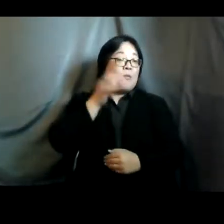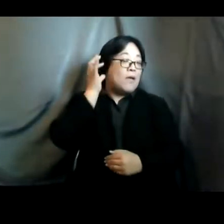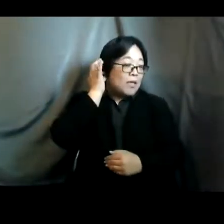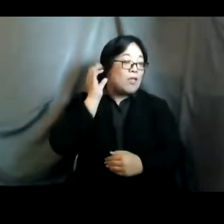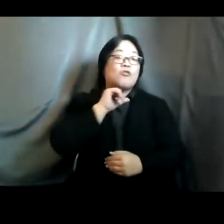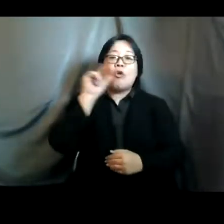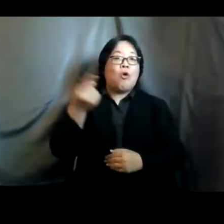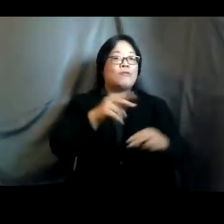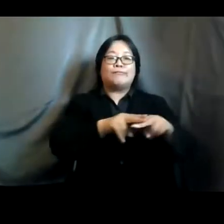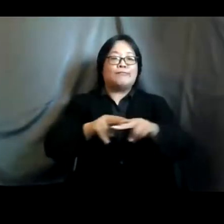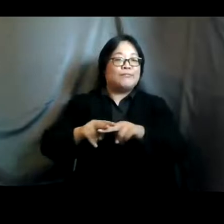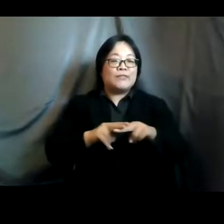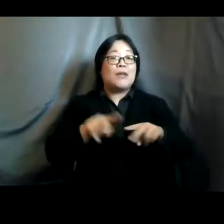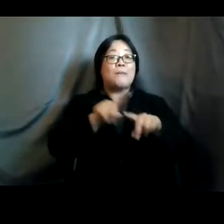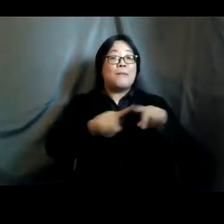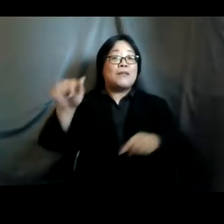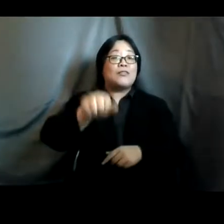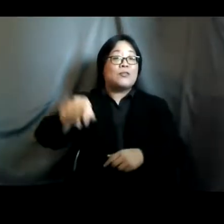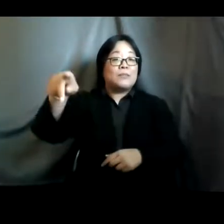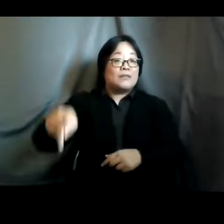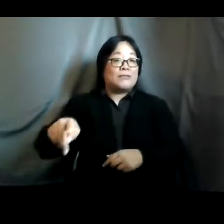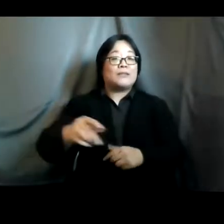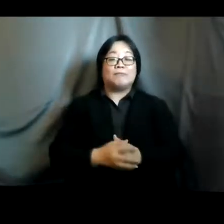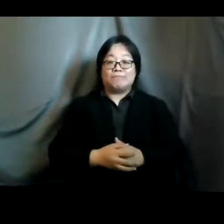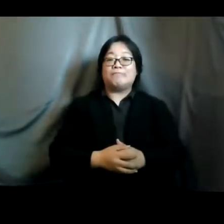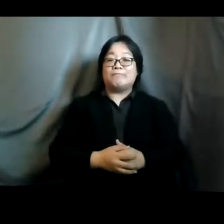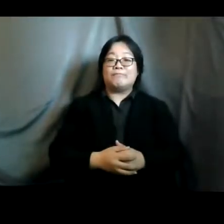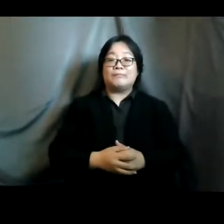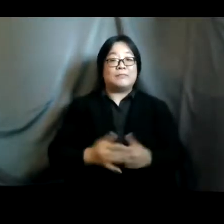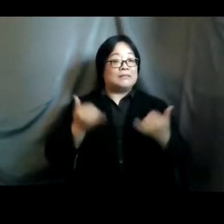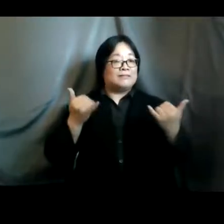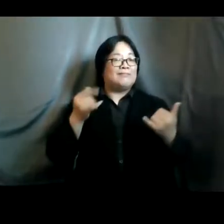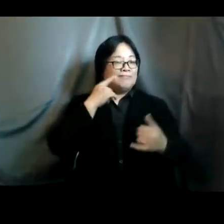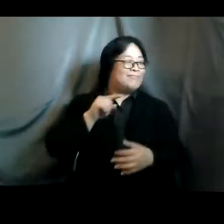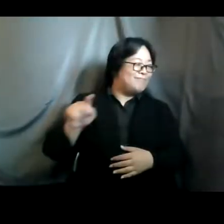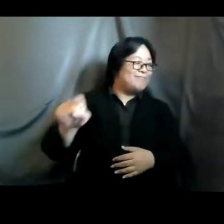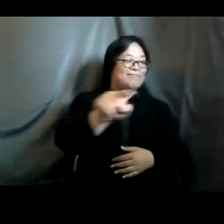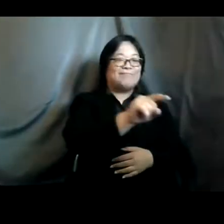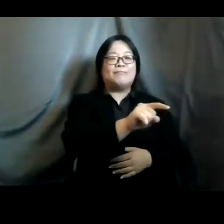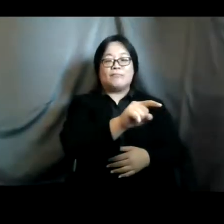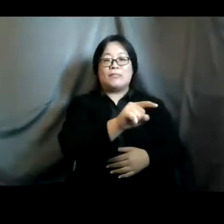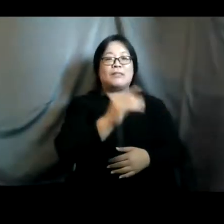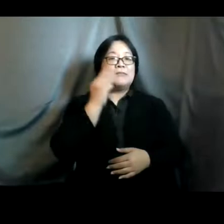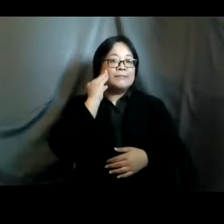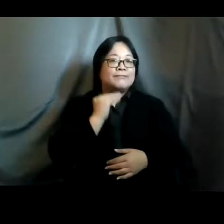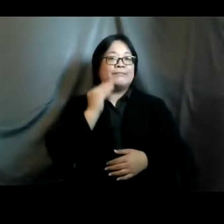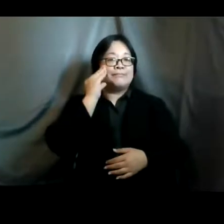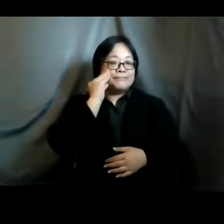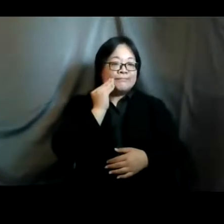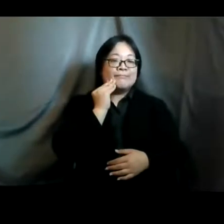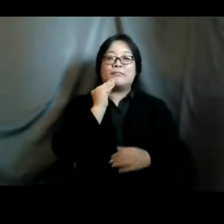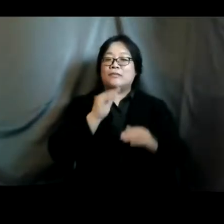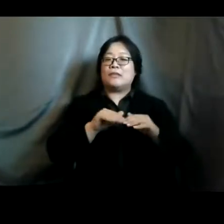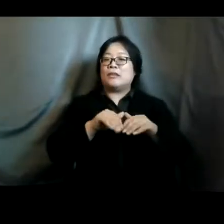fiji but in the pacific i guess uh by now most of us would have experienced firsthand how